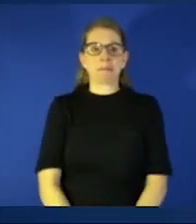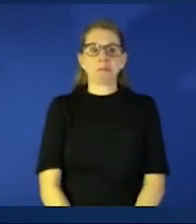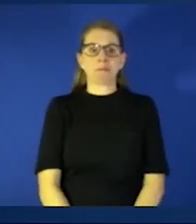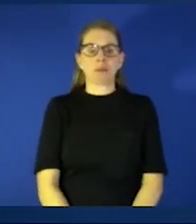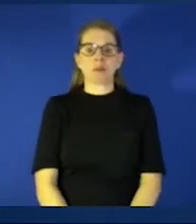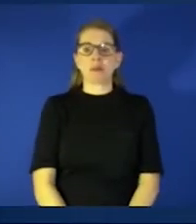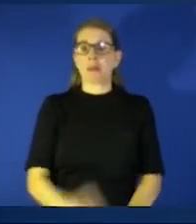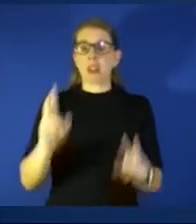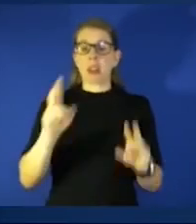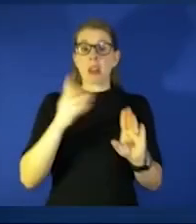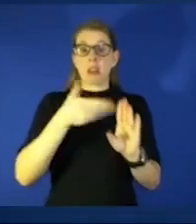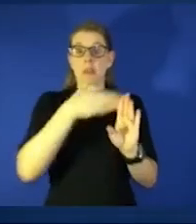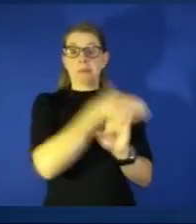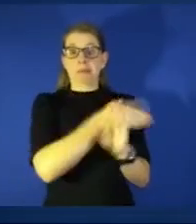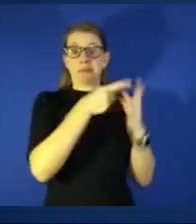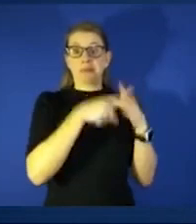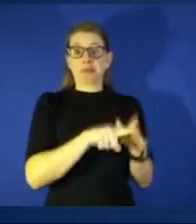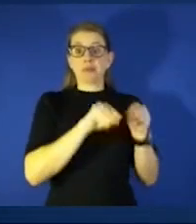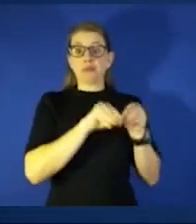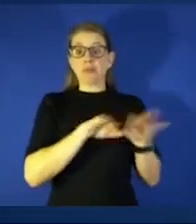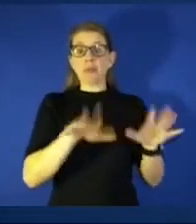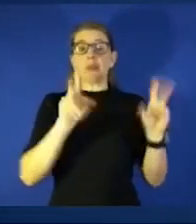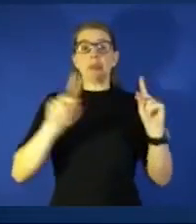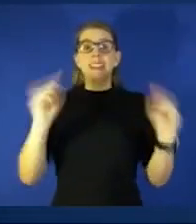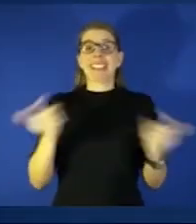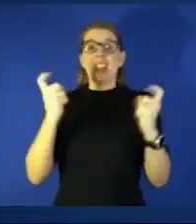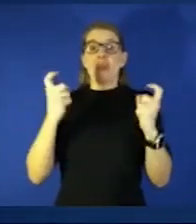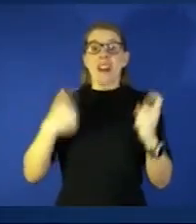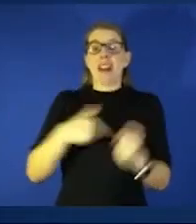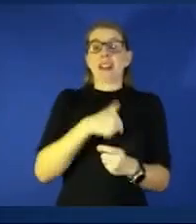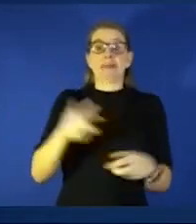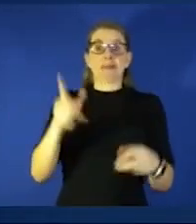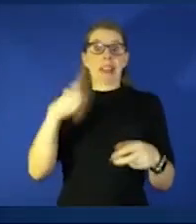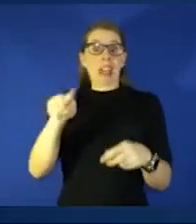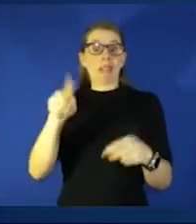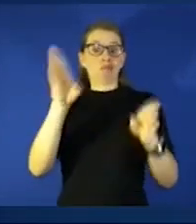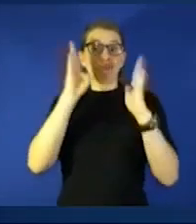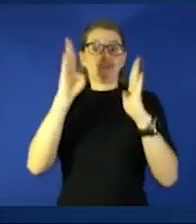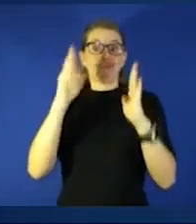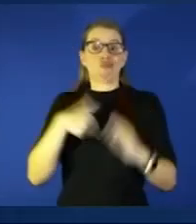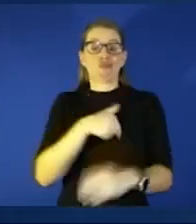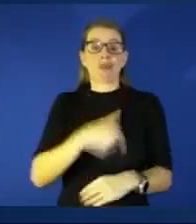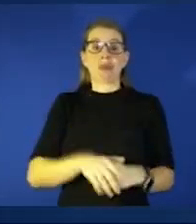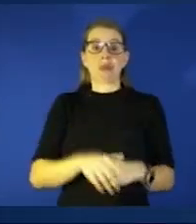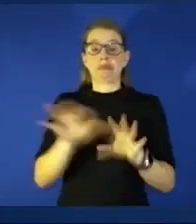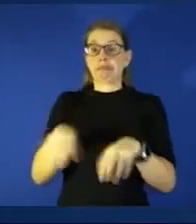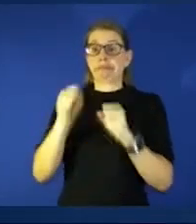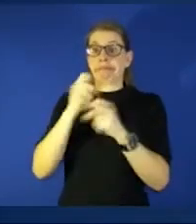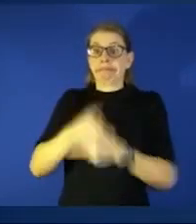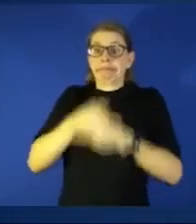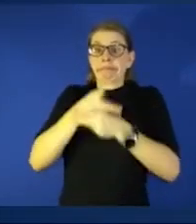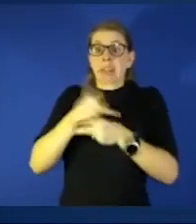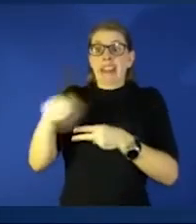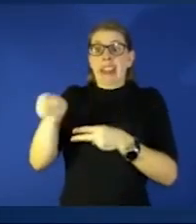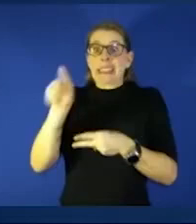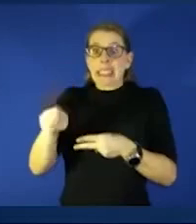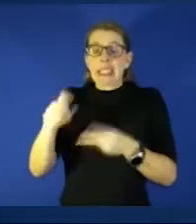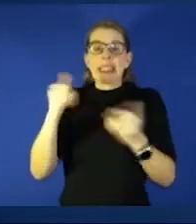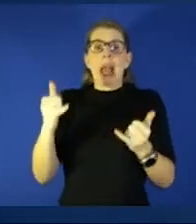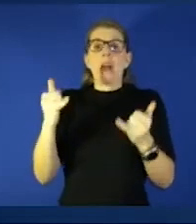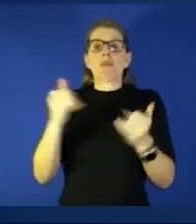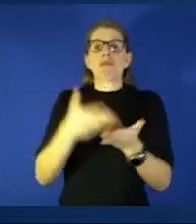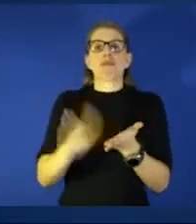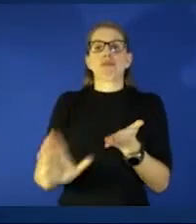celebrated us they listened to us they took the precautions that they needed to and now it's just